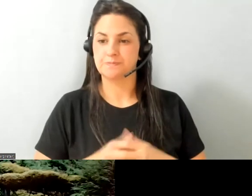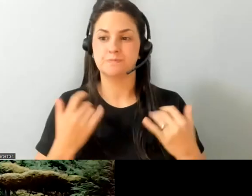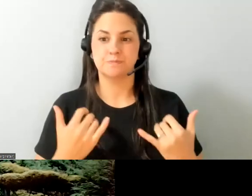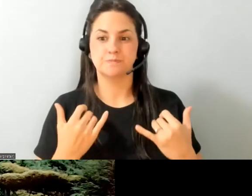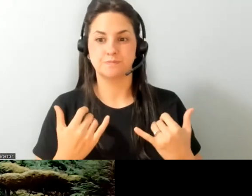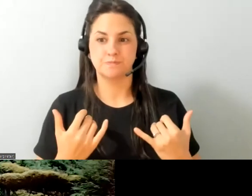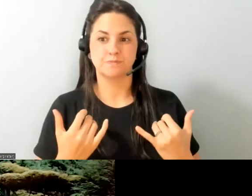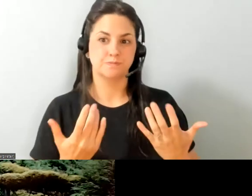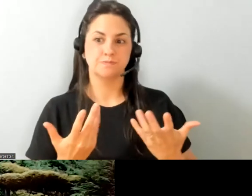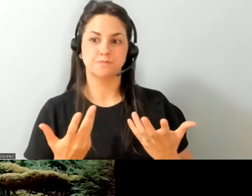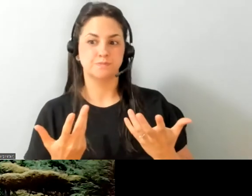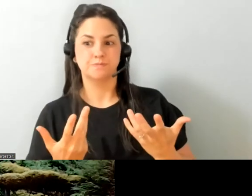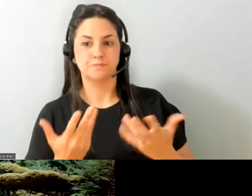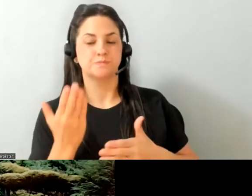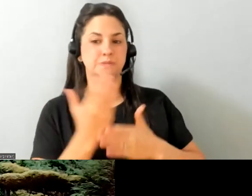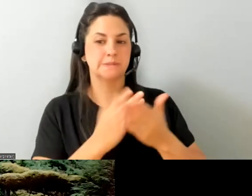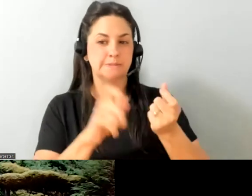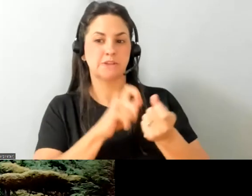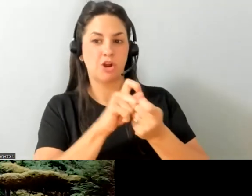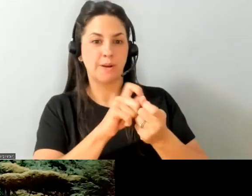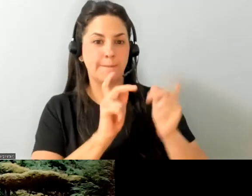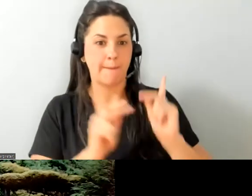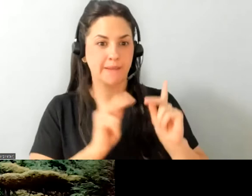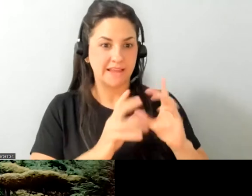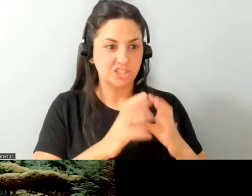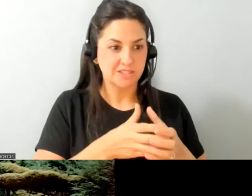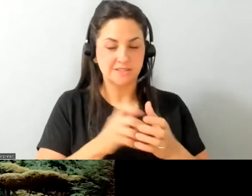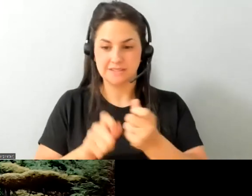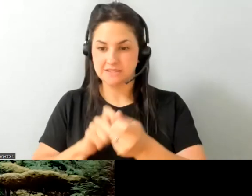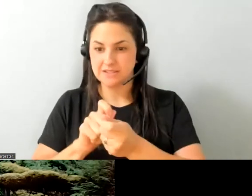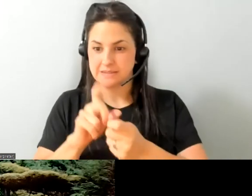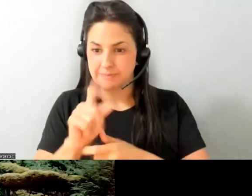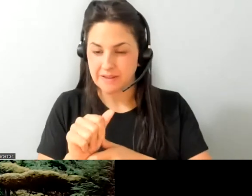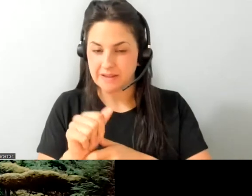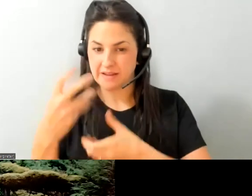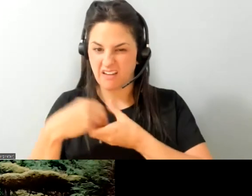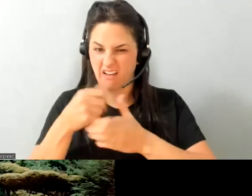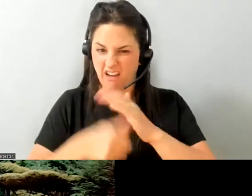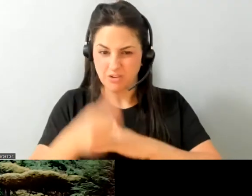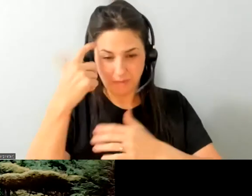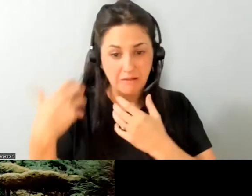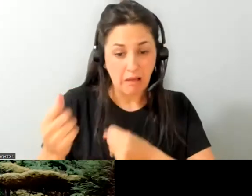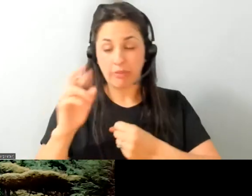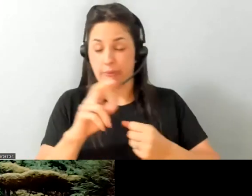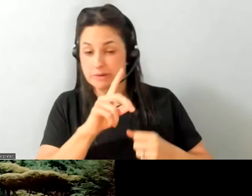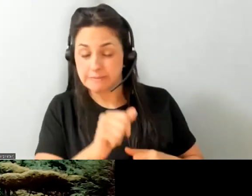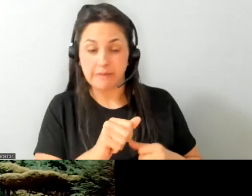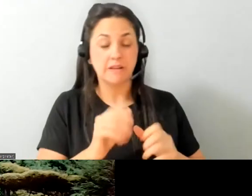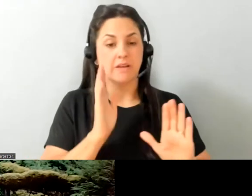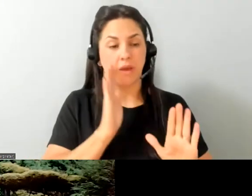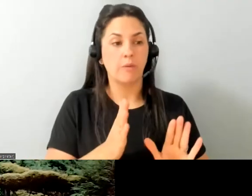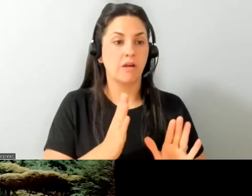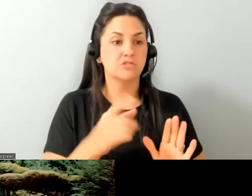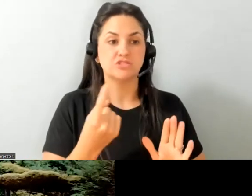going to be certain populations or certain disabilities certain conditions within mental health or within disability that are going to just be